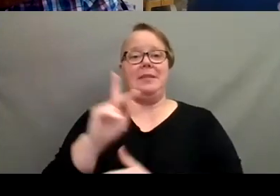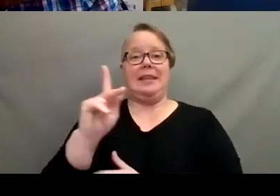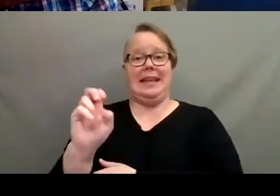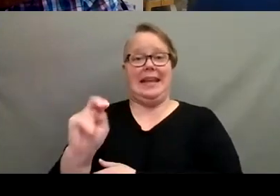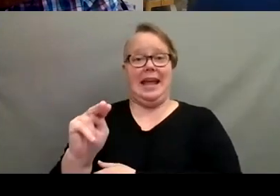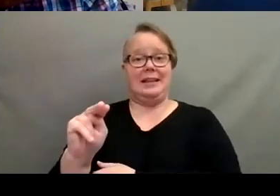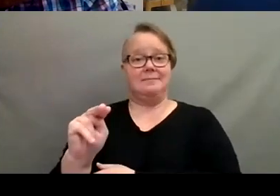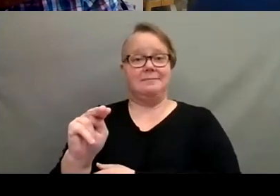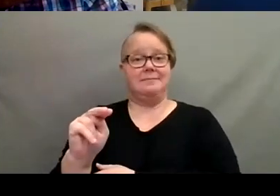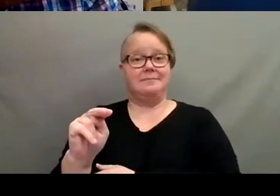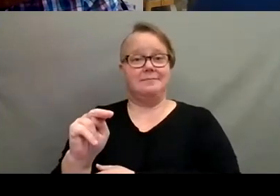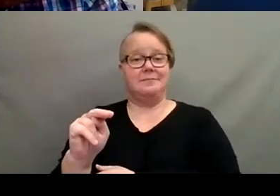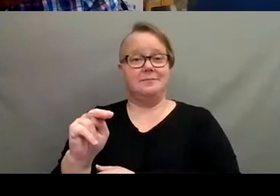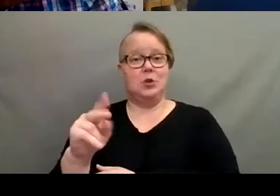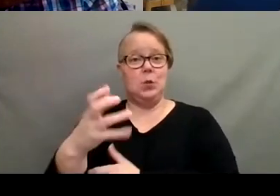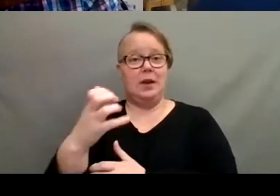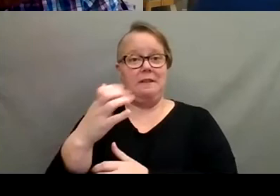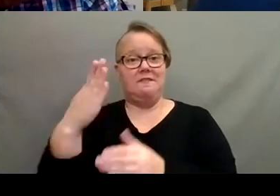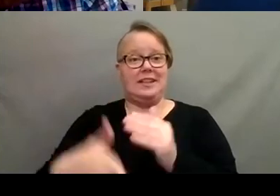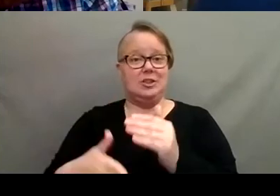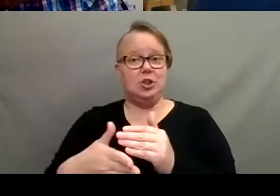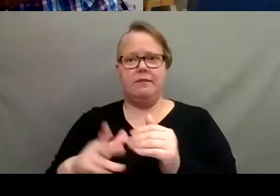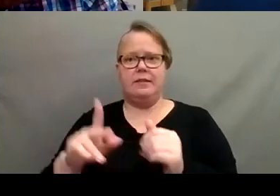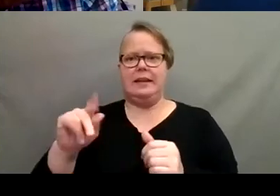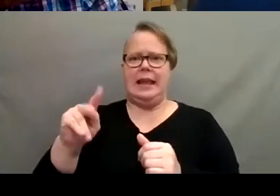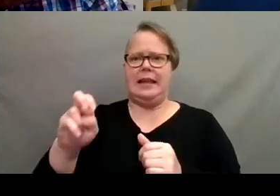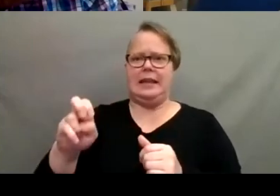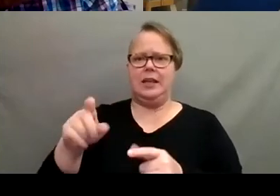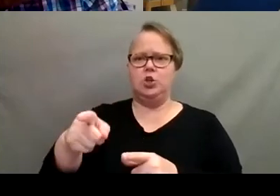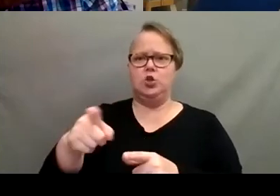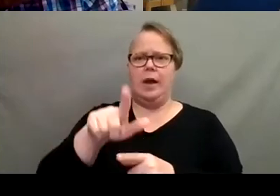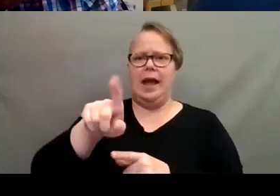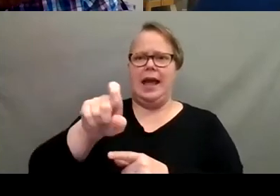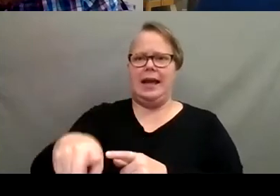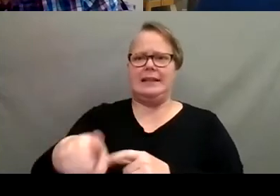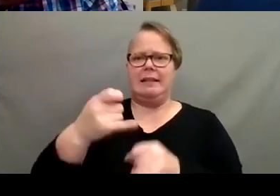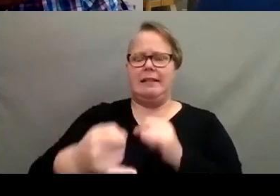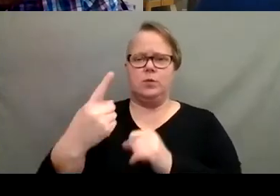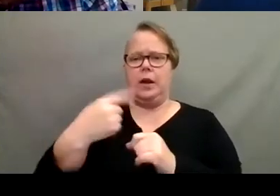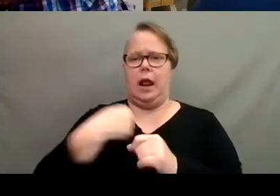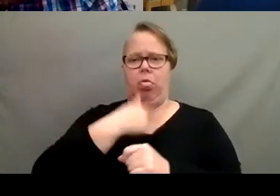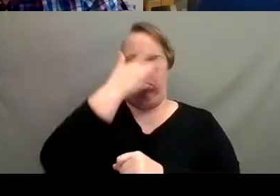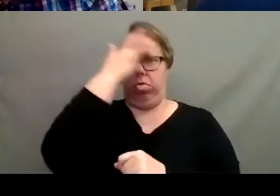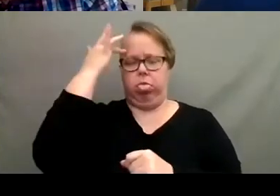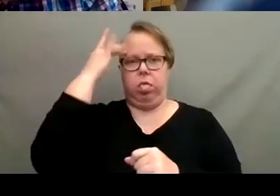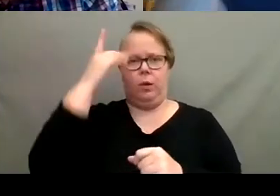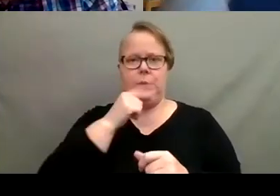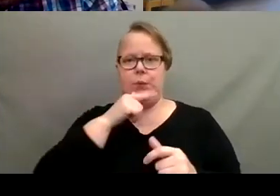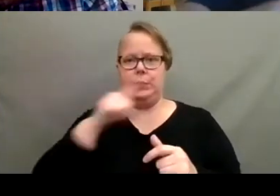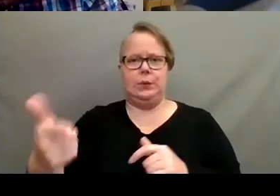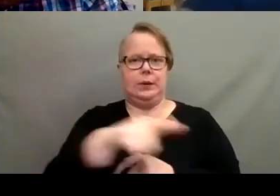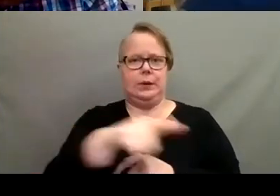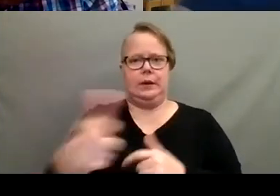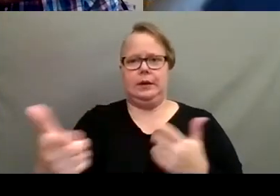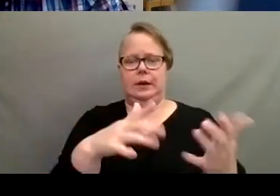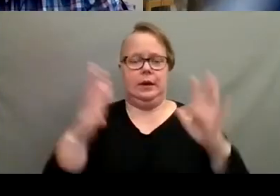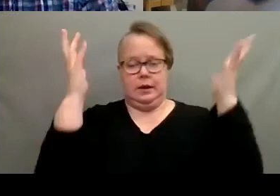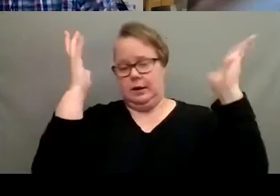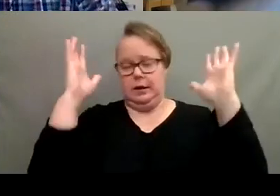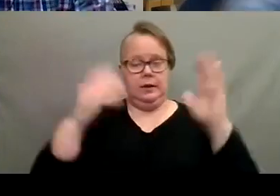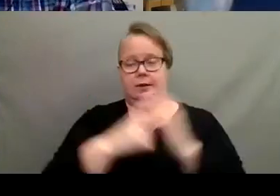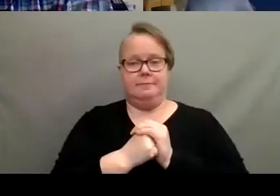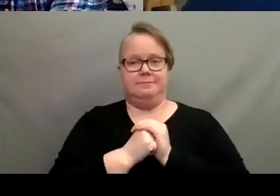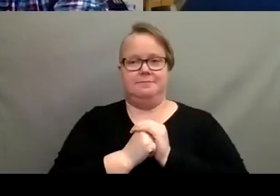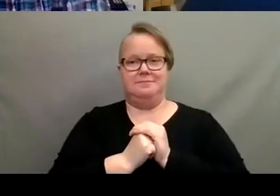finish us off? Katie, did you ask the last question? I blanked. No, I slipped. I flipped them.